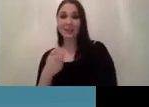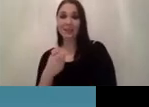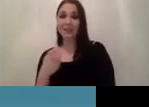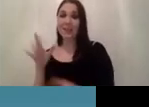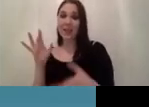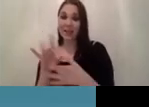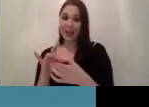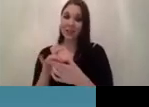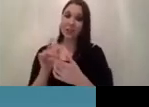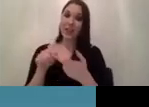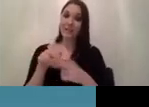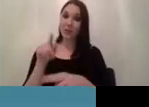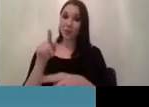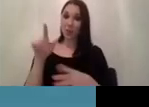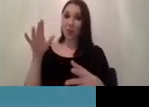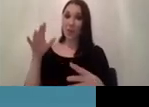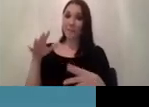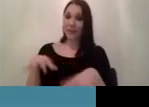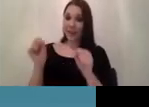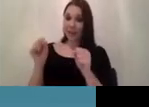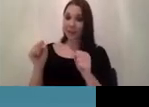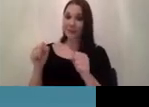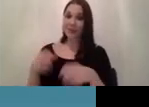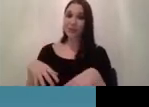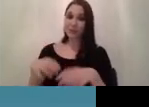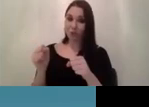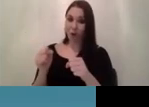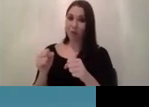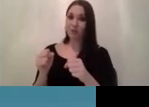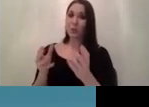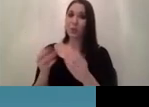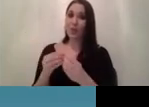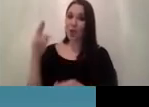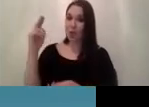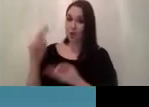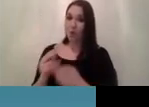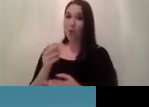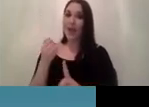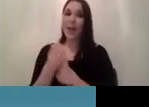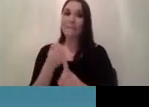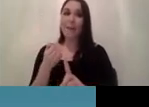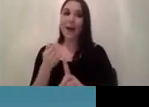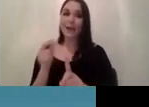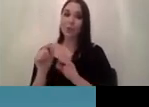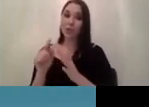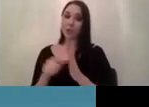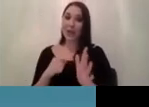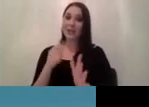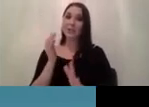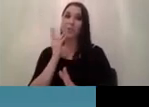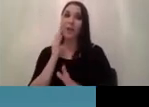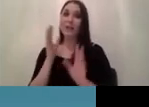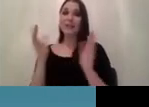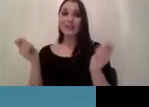my recommendation is to start with low risk and low impact projects once you've successfully completed a few low risk